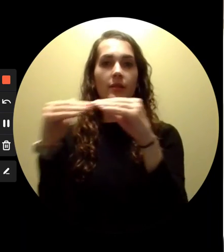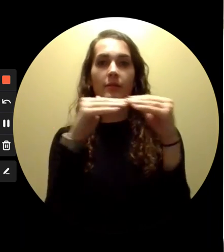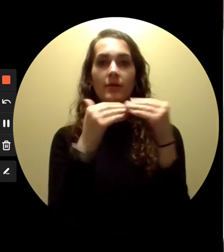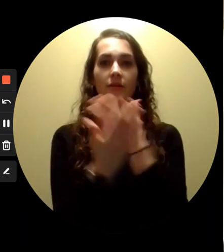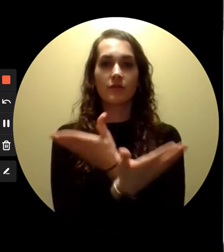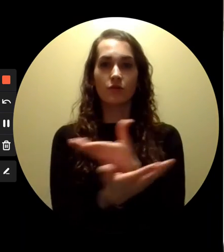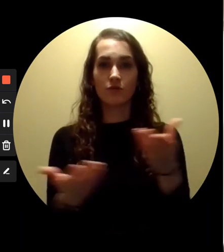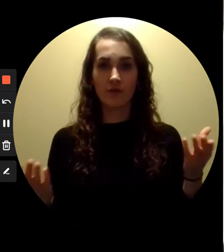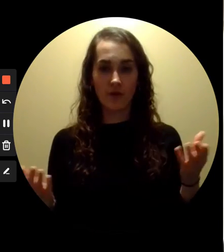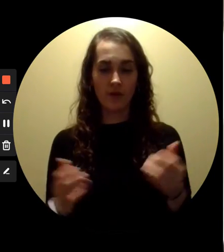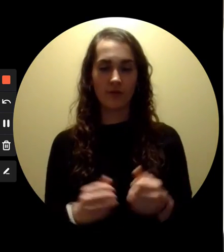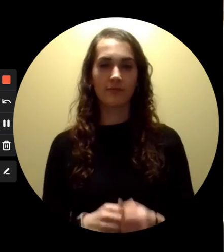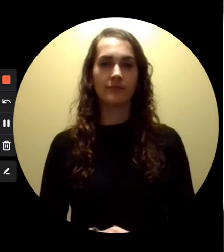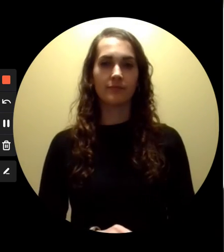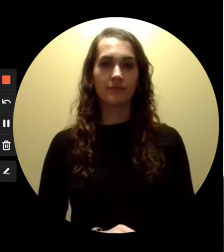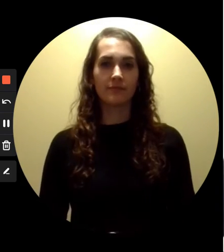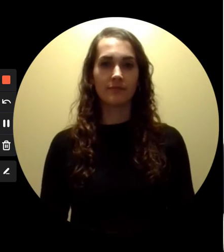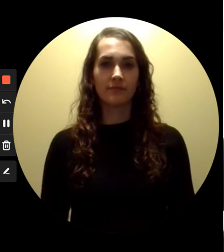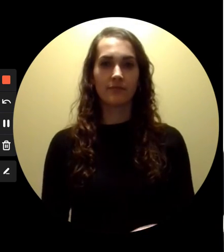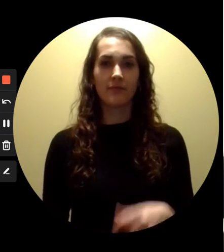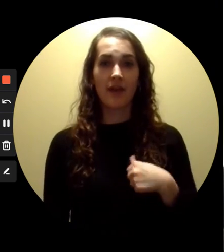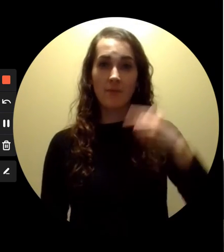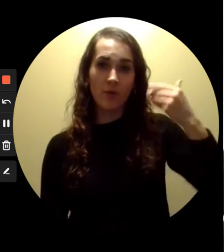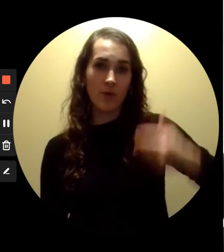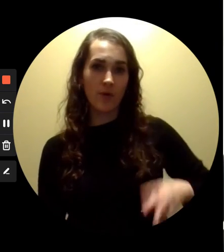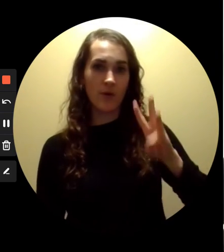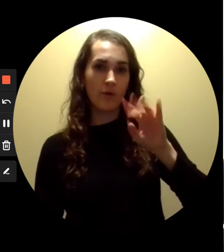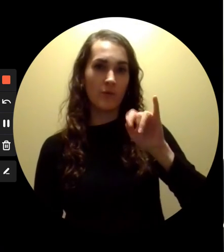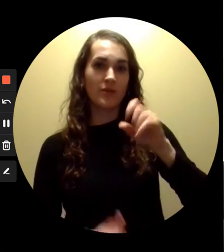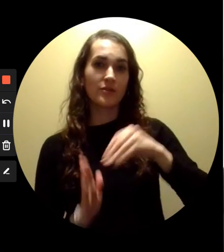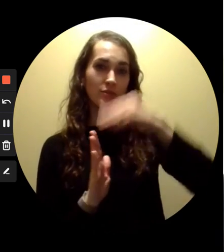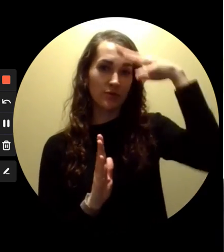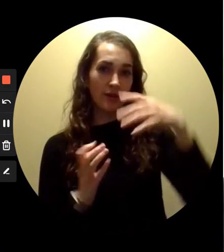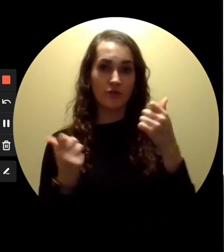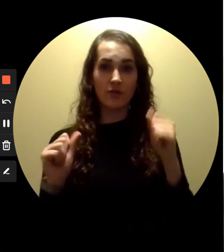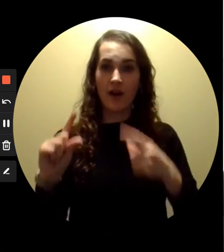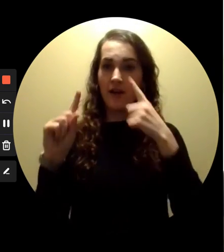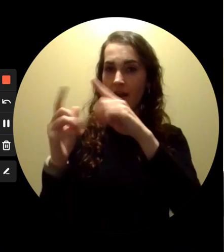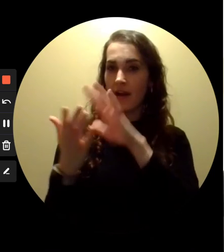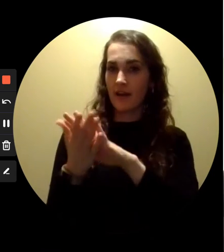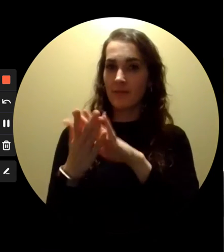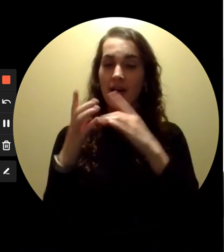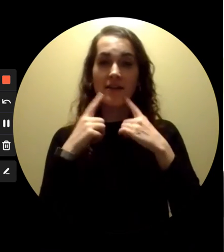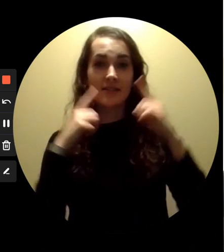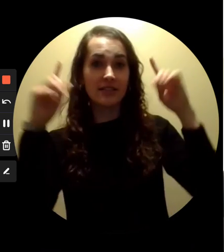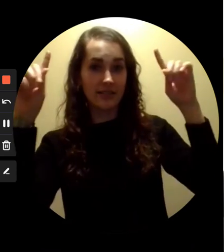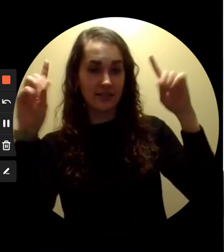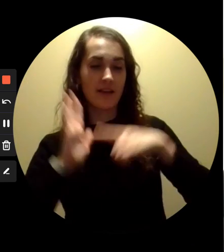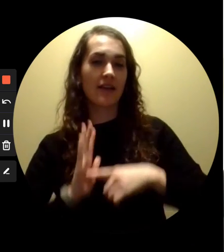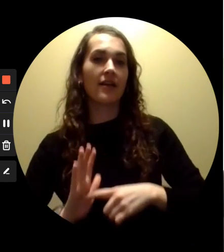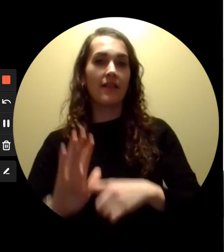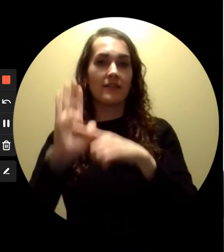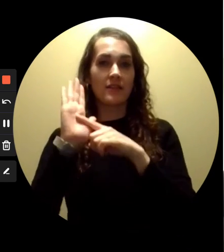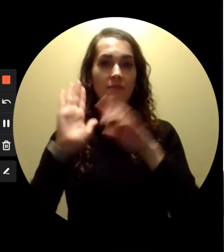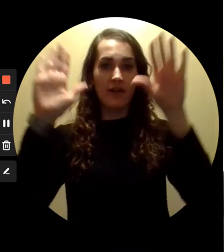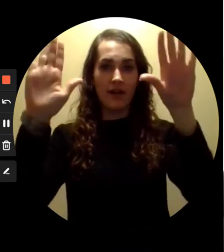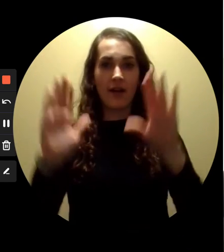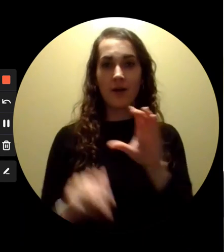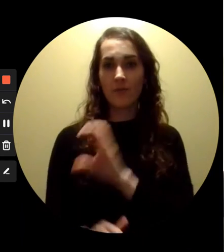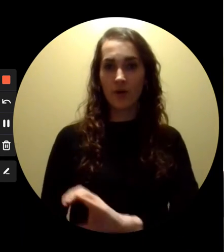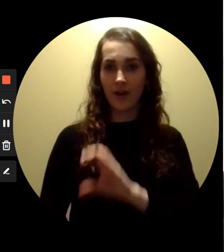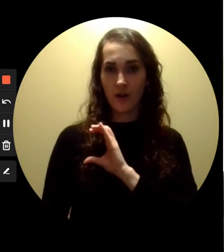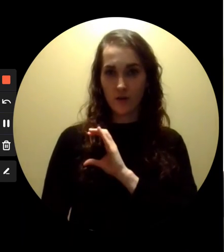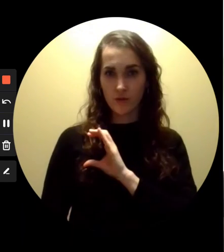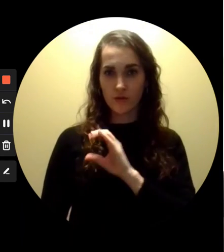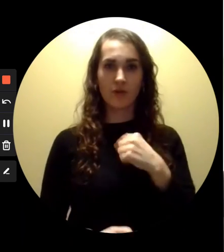with liberty and justice for all. I am a Wilson student. I strive to achieve academic excellence. I exemplify